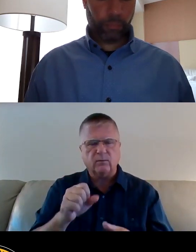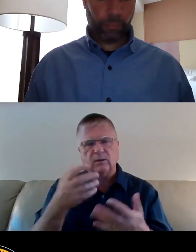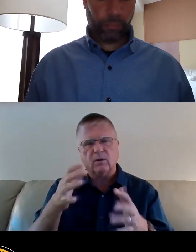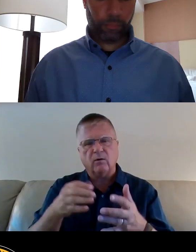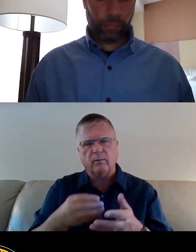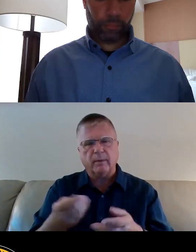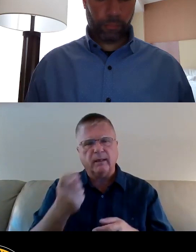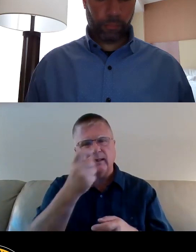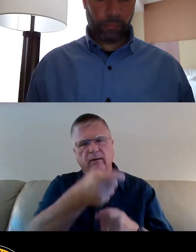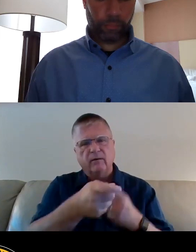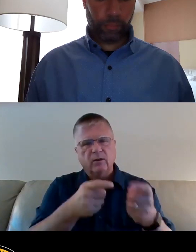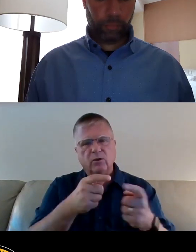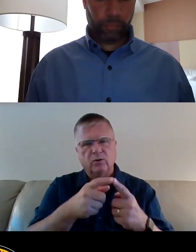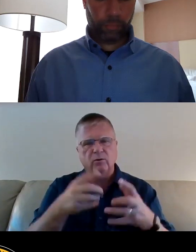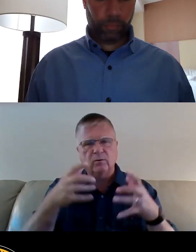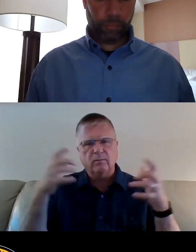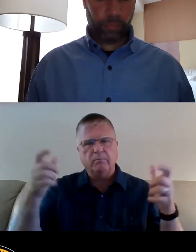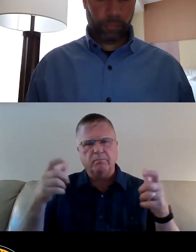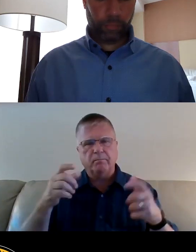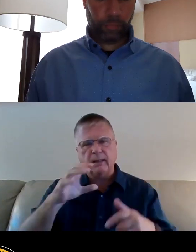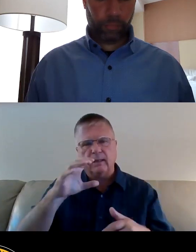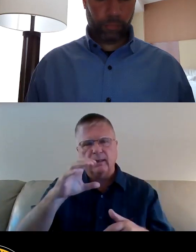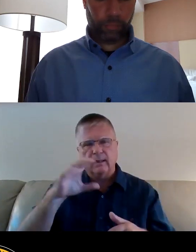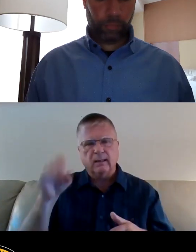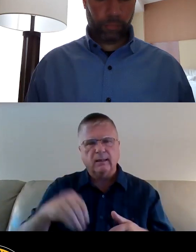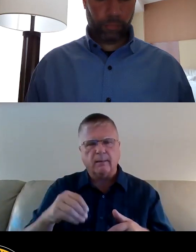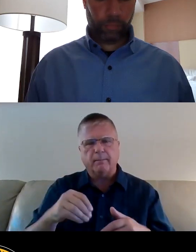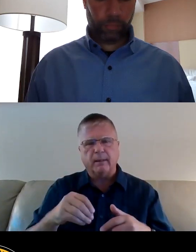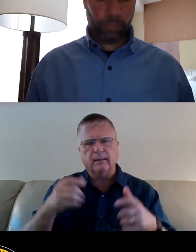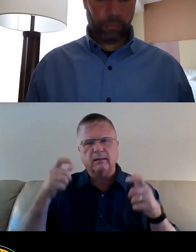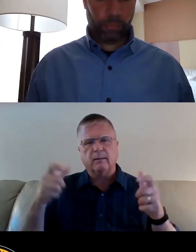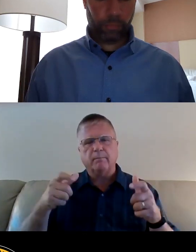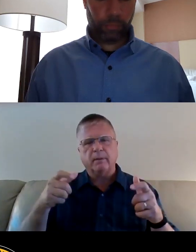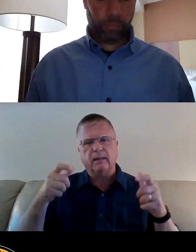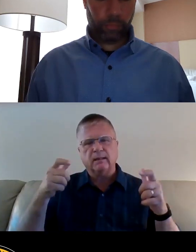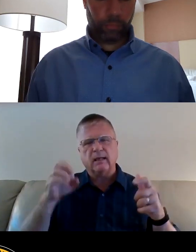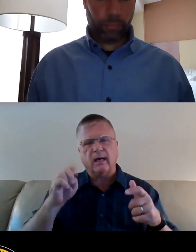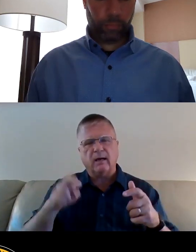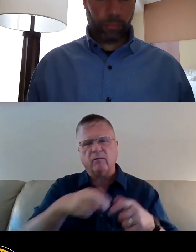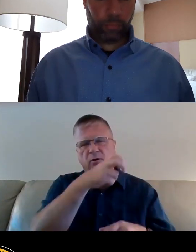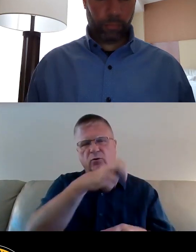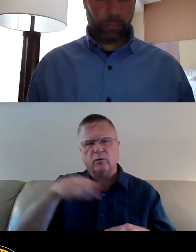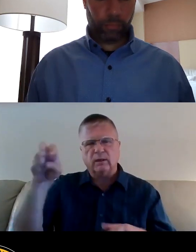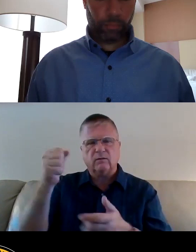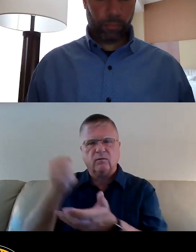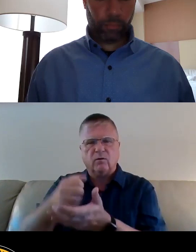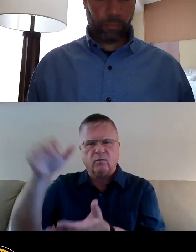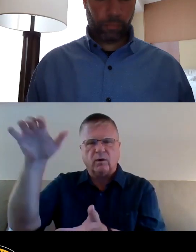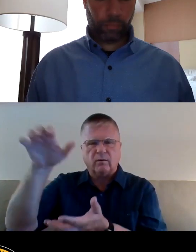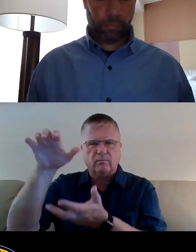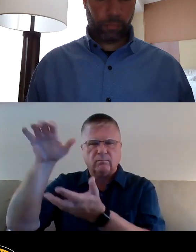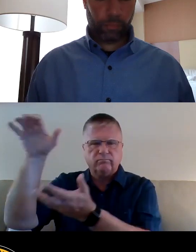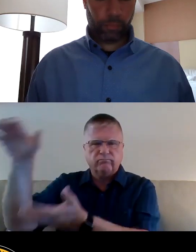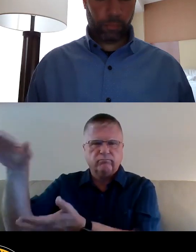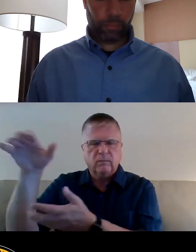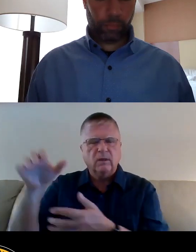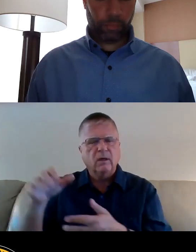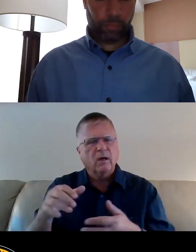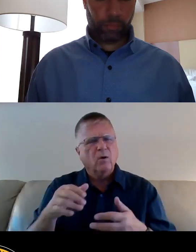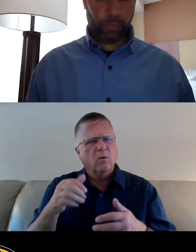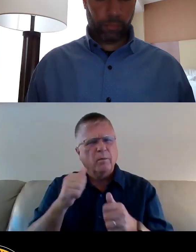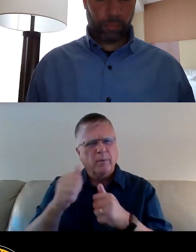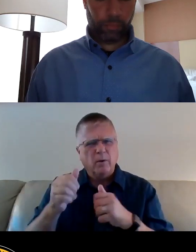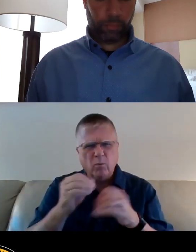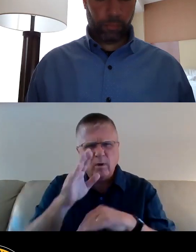multinational corporations in the largest ever transfer of wealth. Surely City Council can understand why we're beyond insulted that Mayor